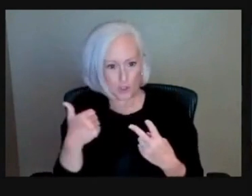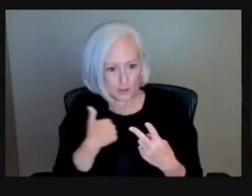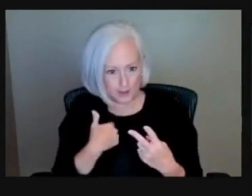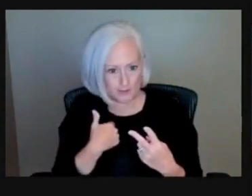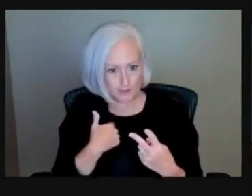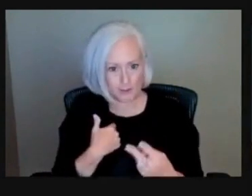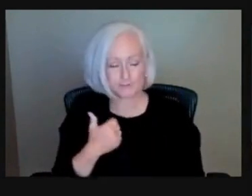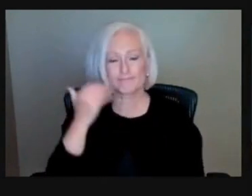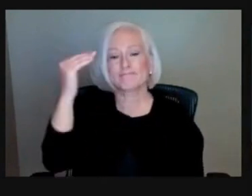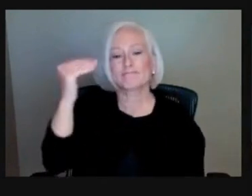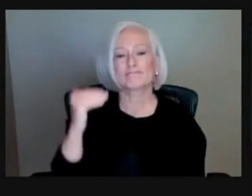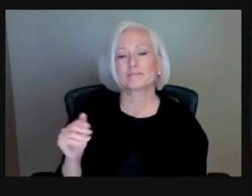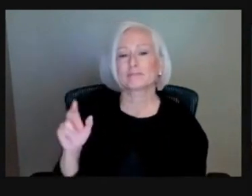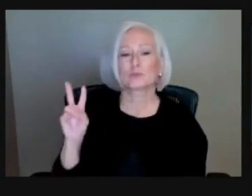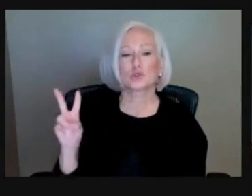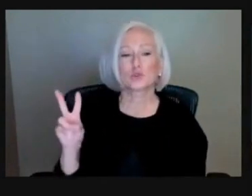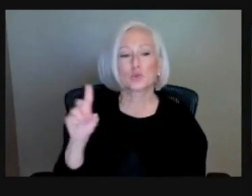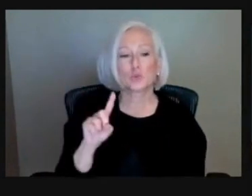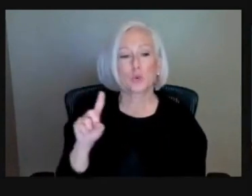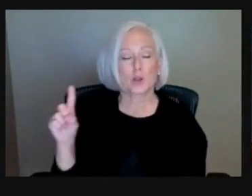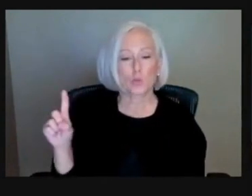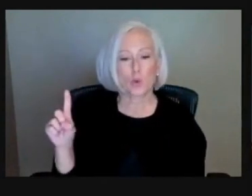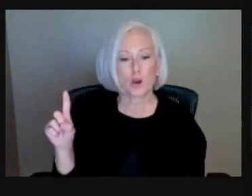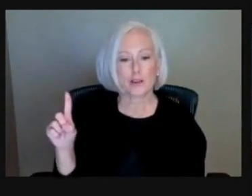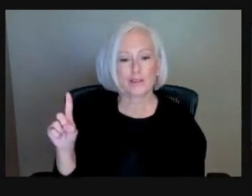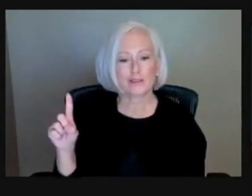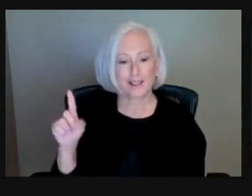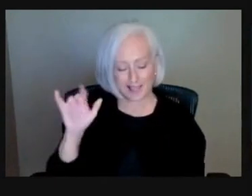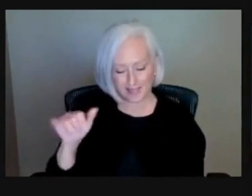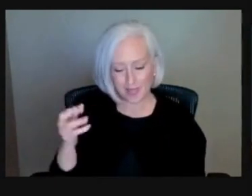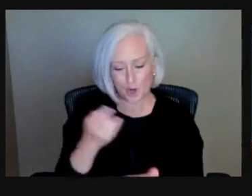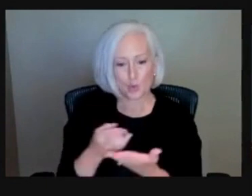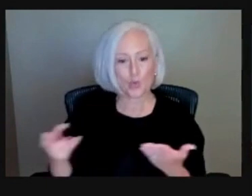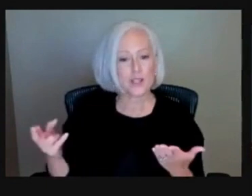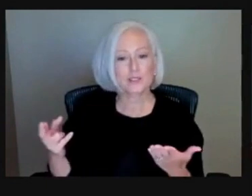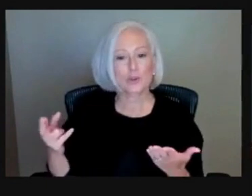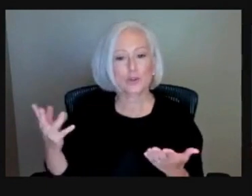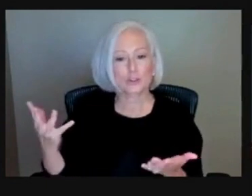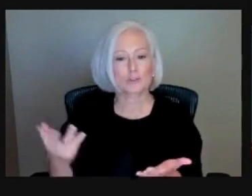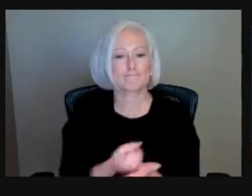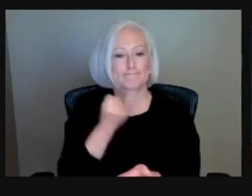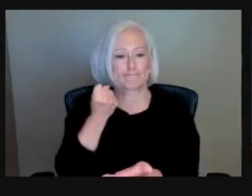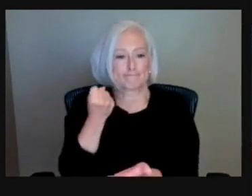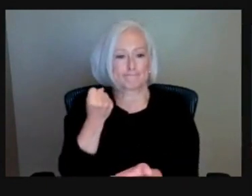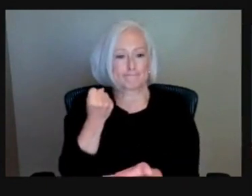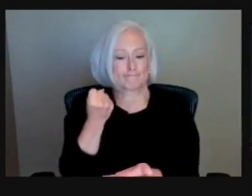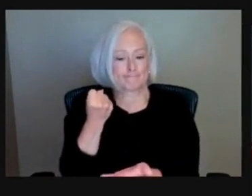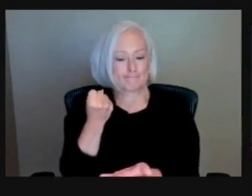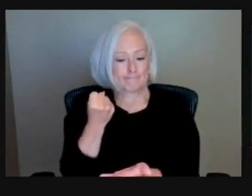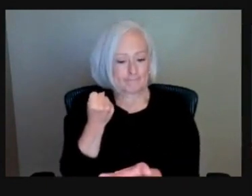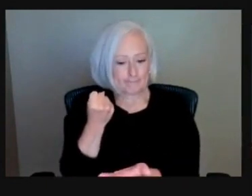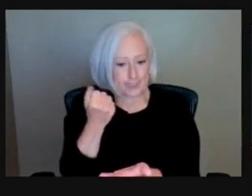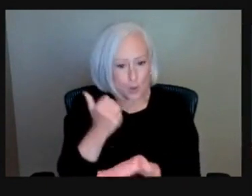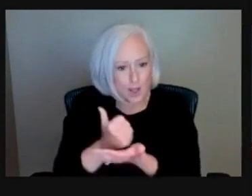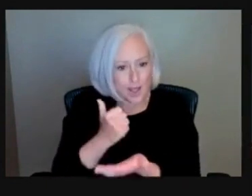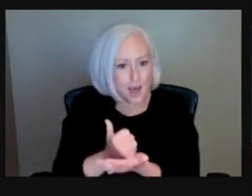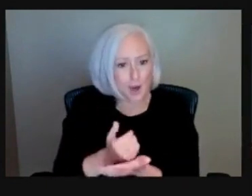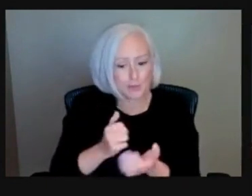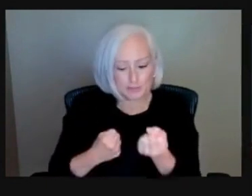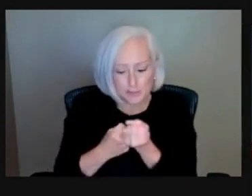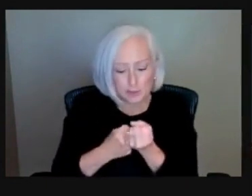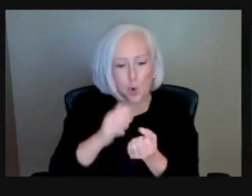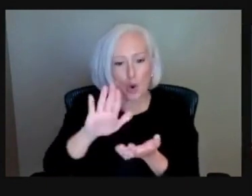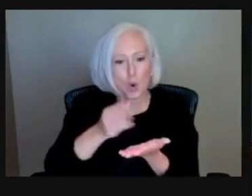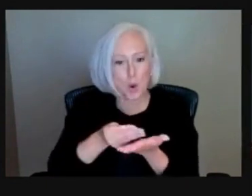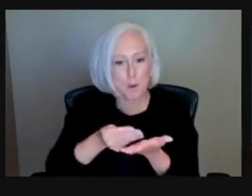211 is another great resource. We want to jump on those resources as soon as we can to help our budget, support our budget